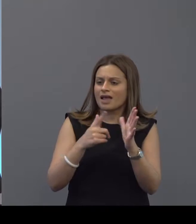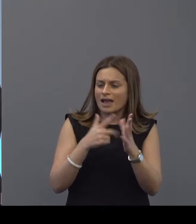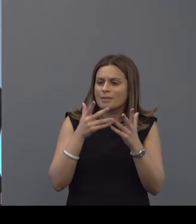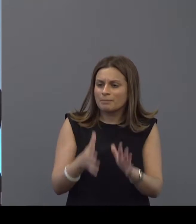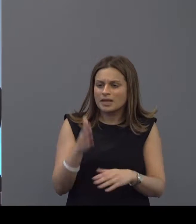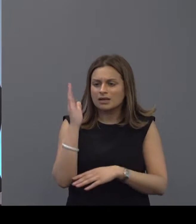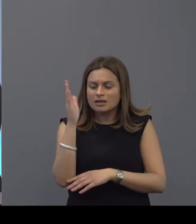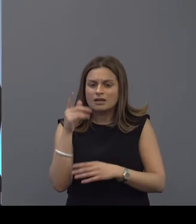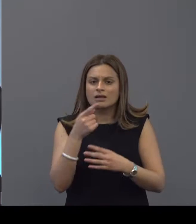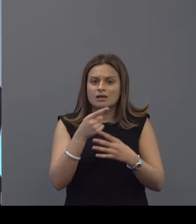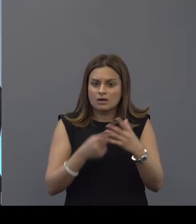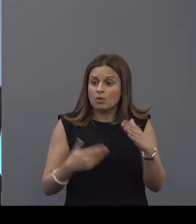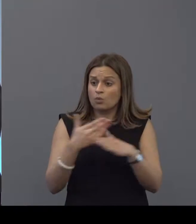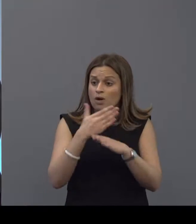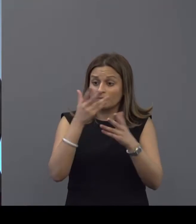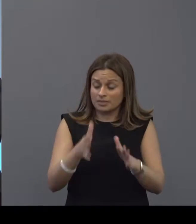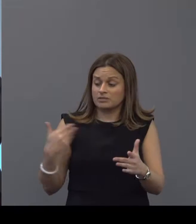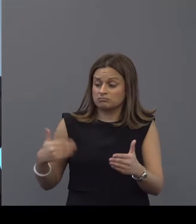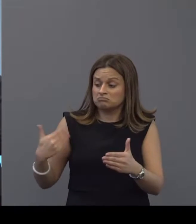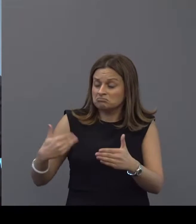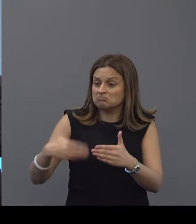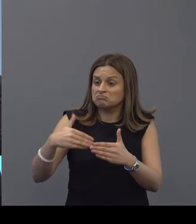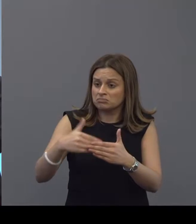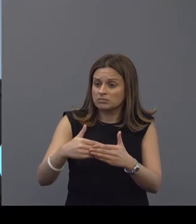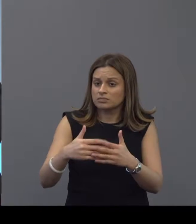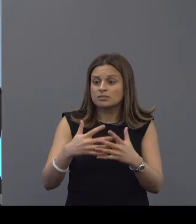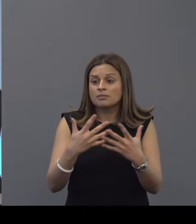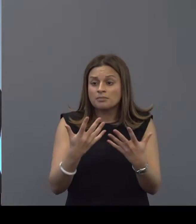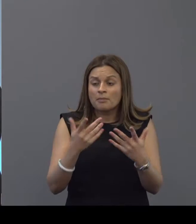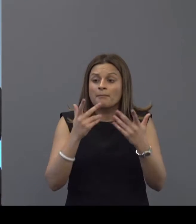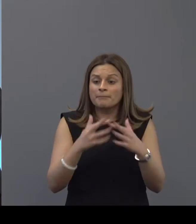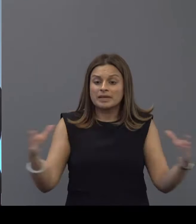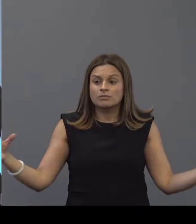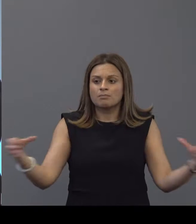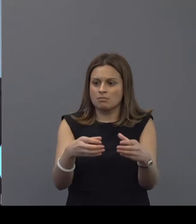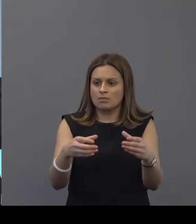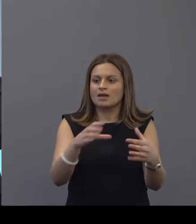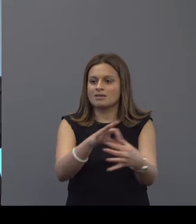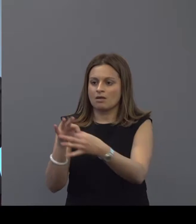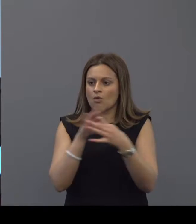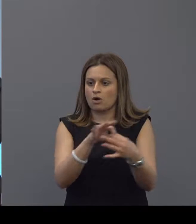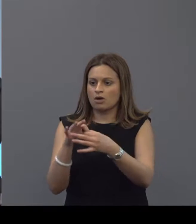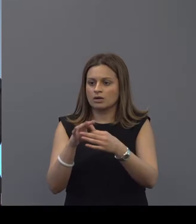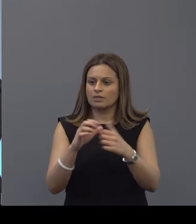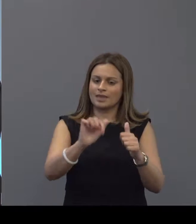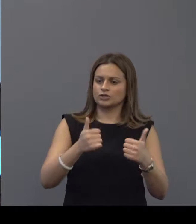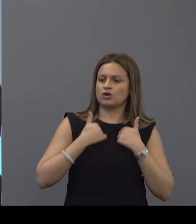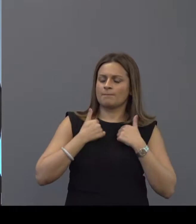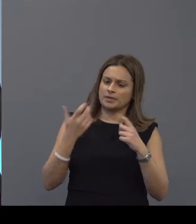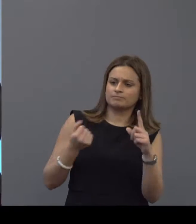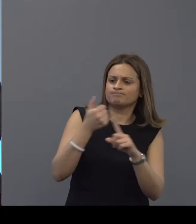today there's work that we have done there's been a mobilization of a network of champions